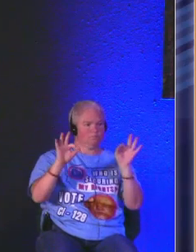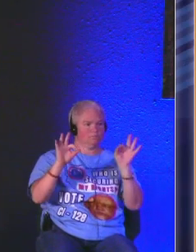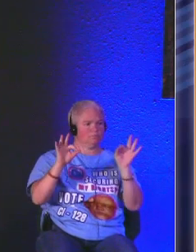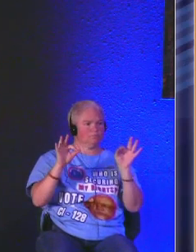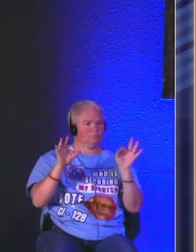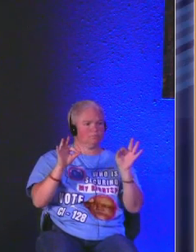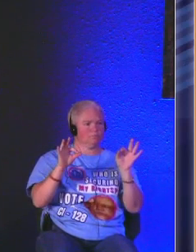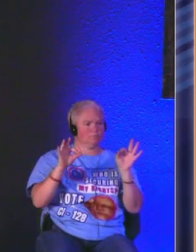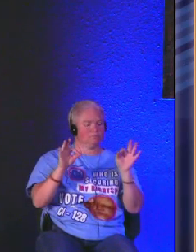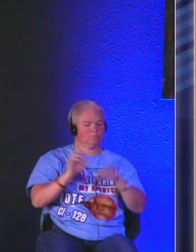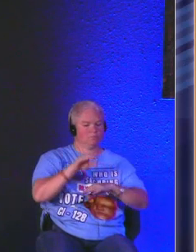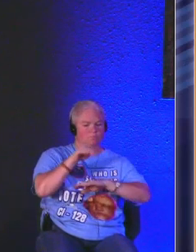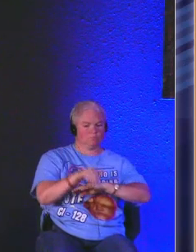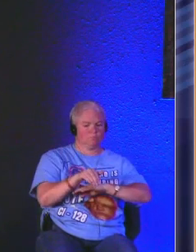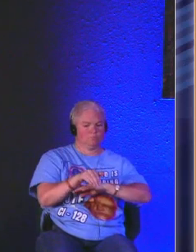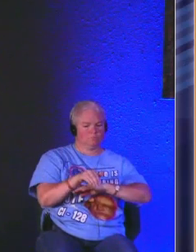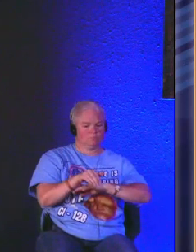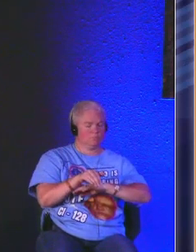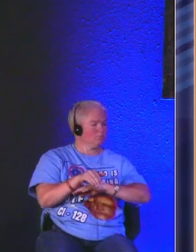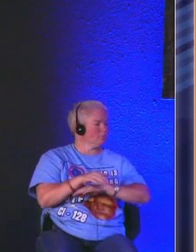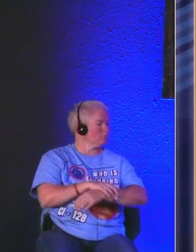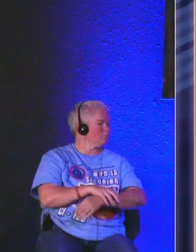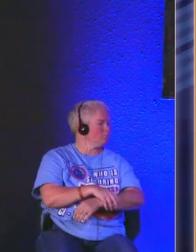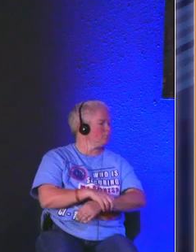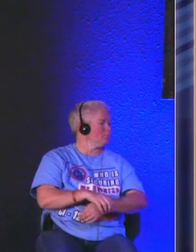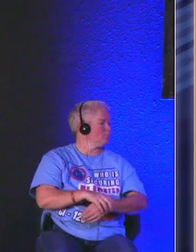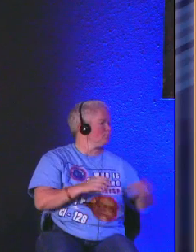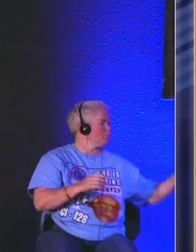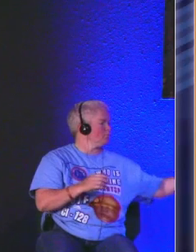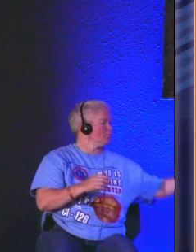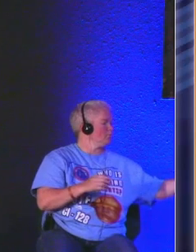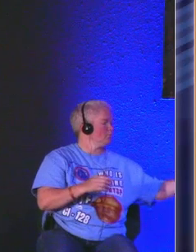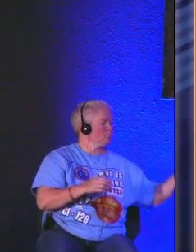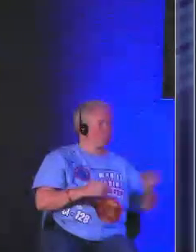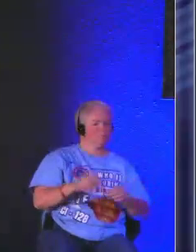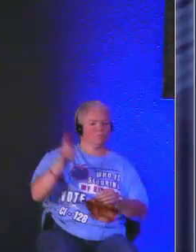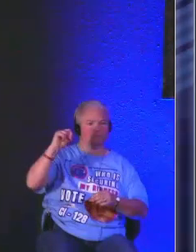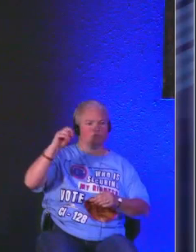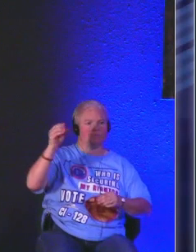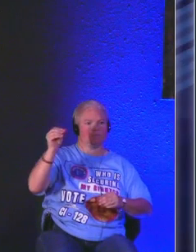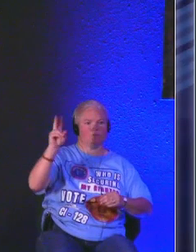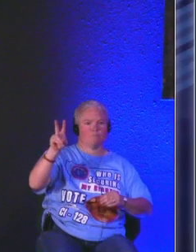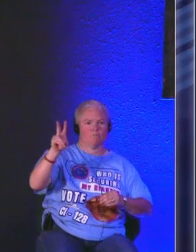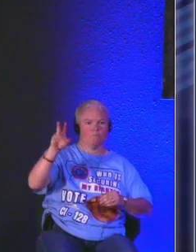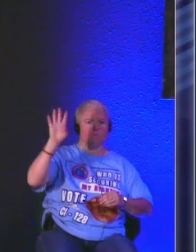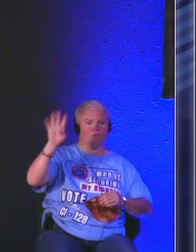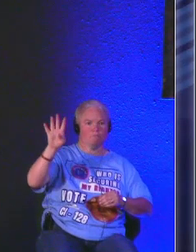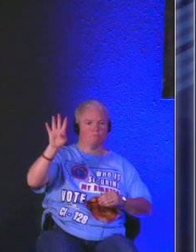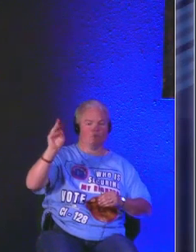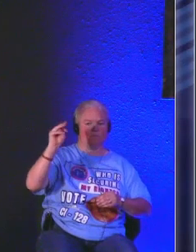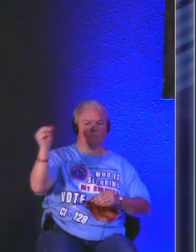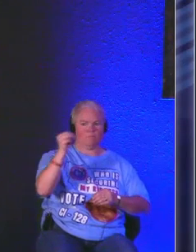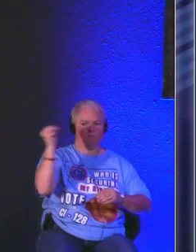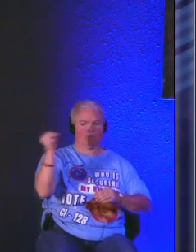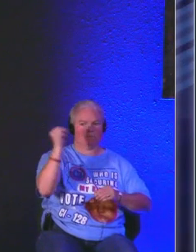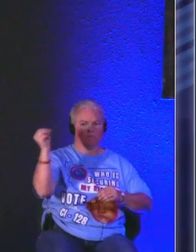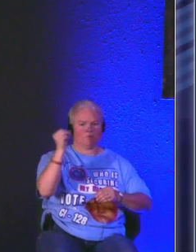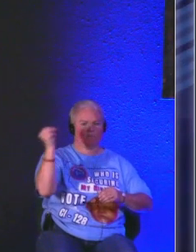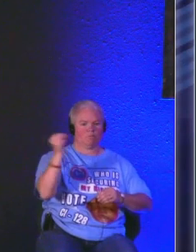the rest of their evening and things like that and then on november 4th um that monday